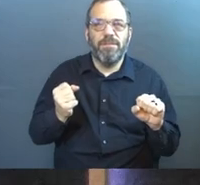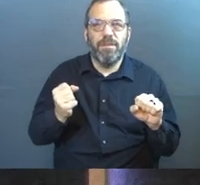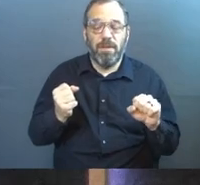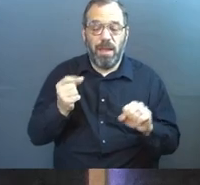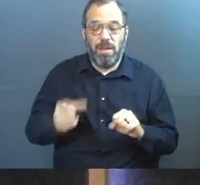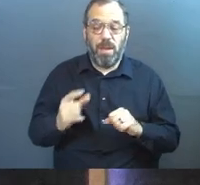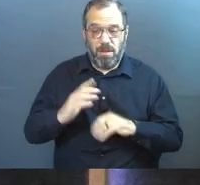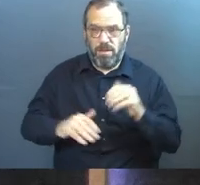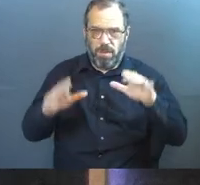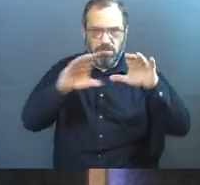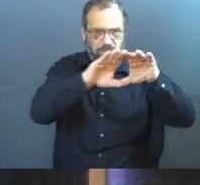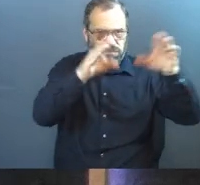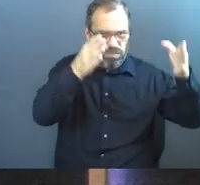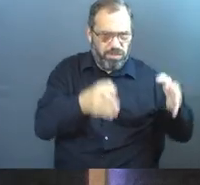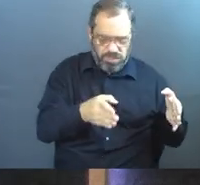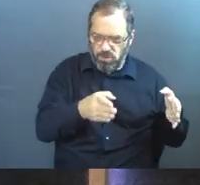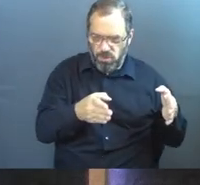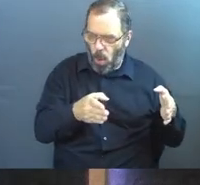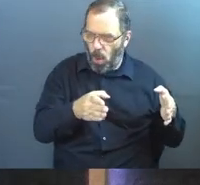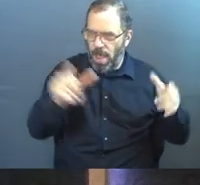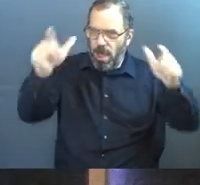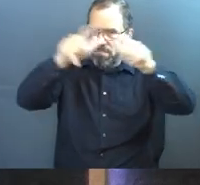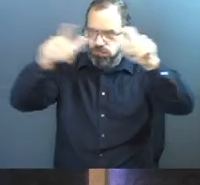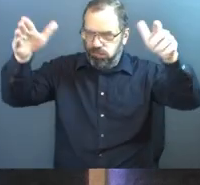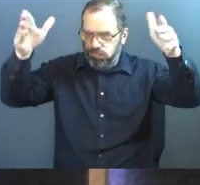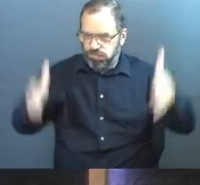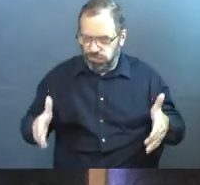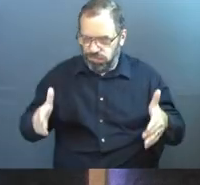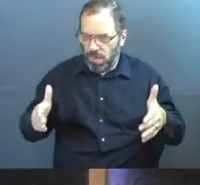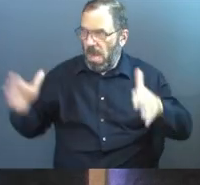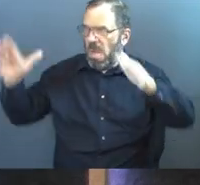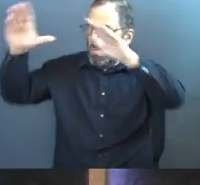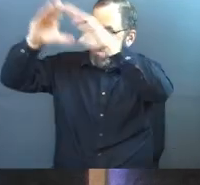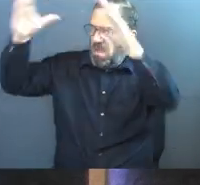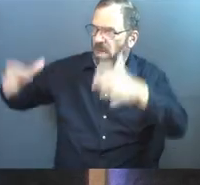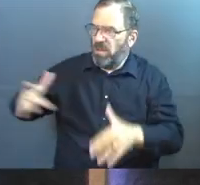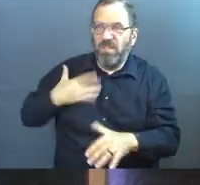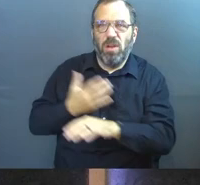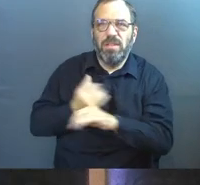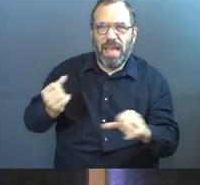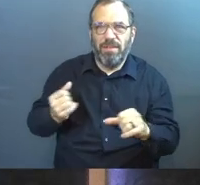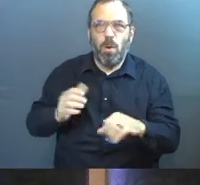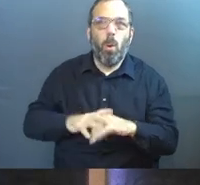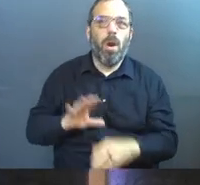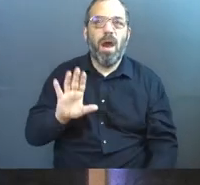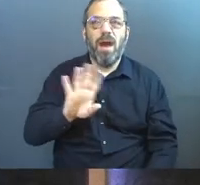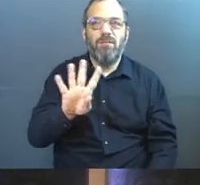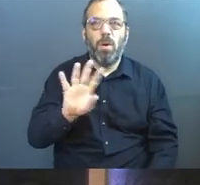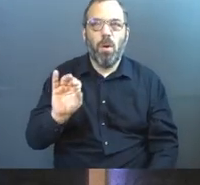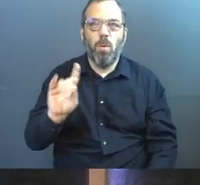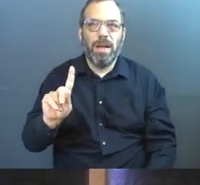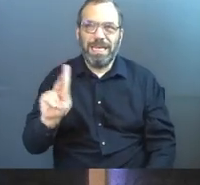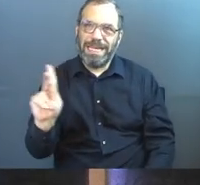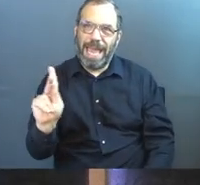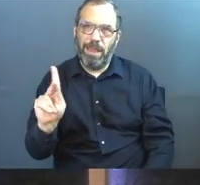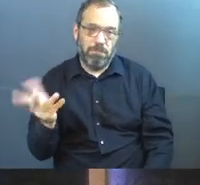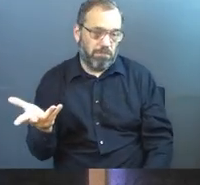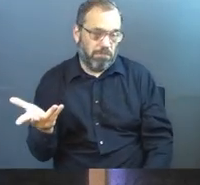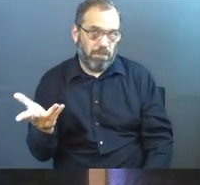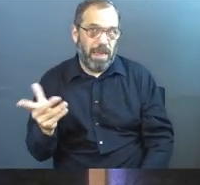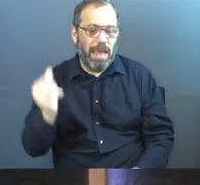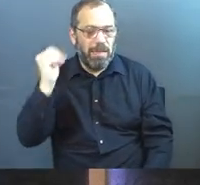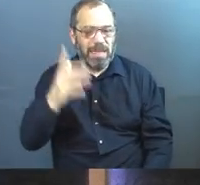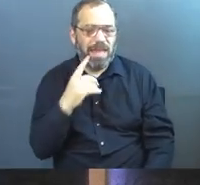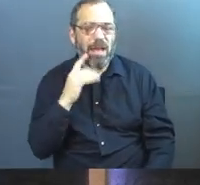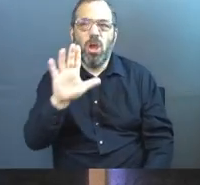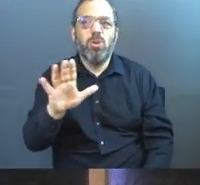And as soon as you've built a big house, you need a bigger house to feel even more safe. Or you could say 401k if you would like. And then